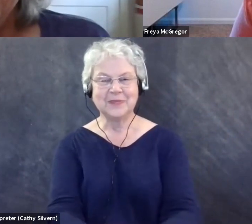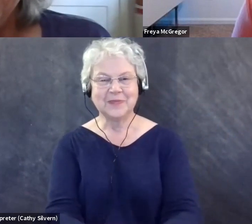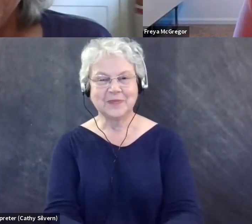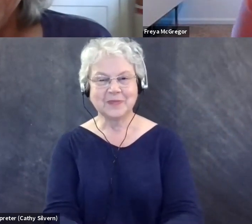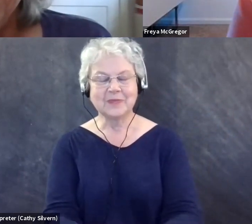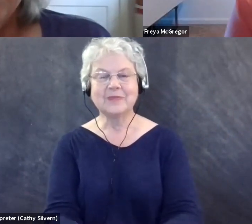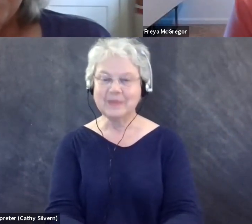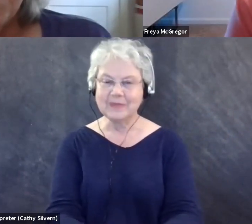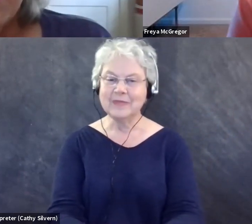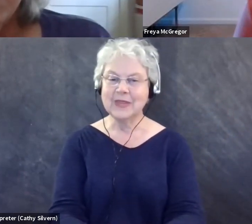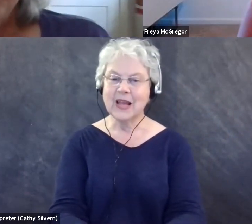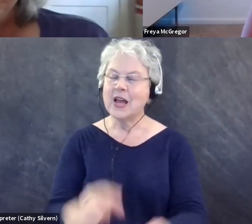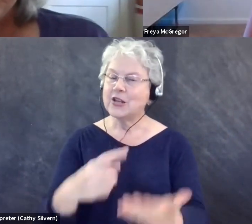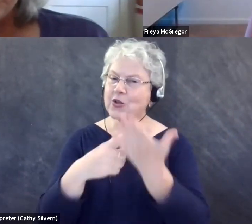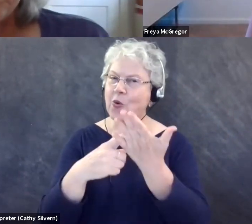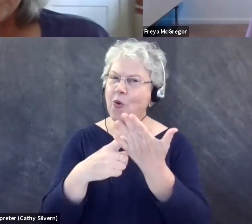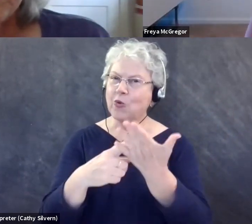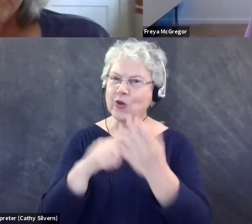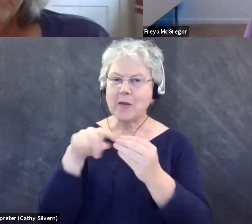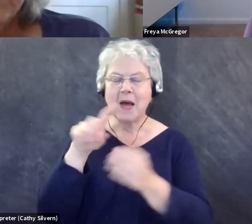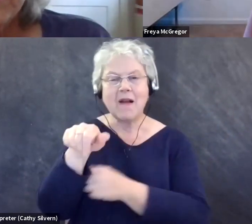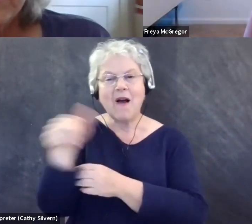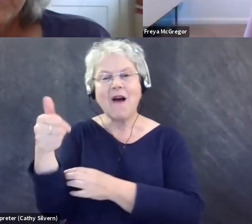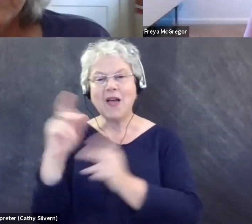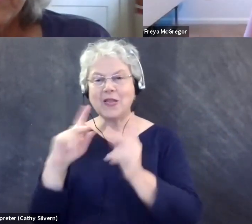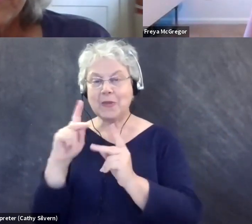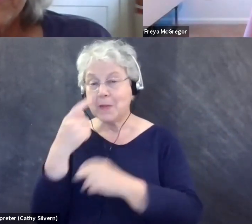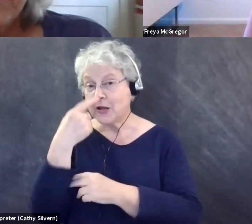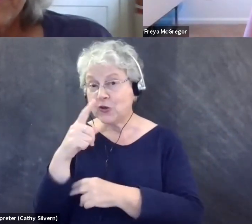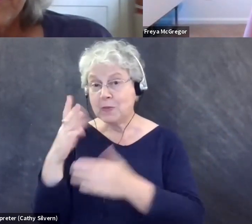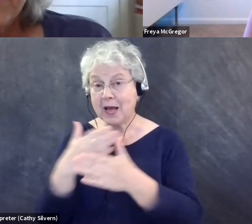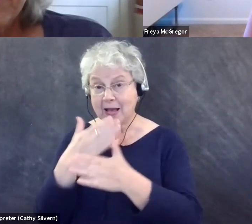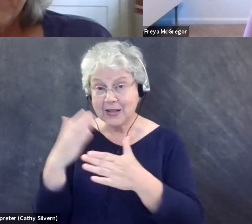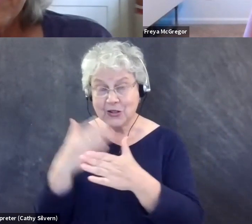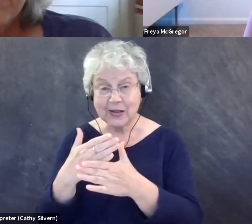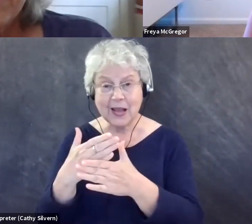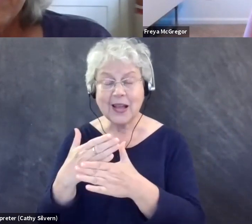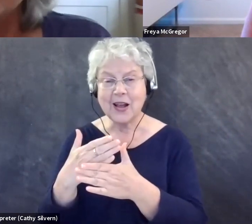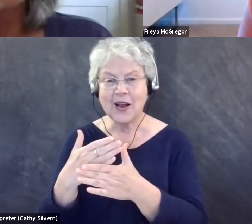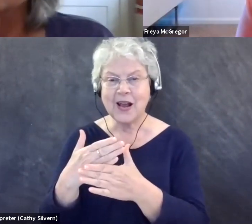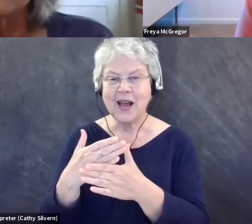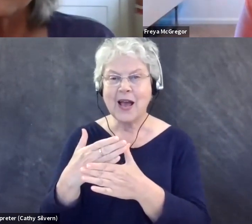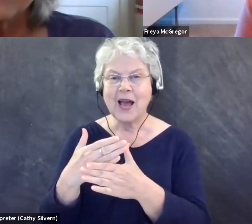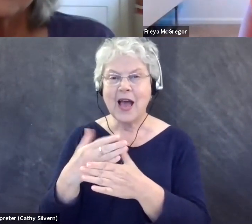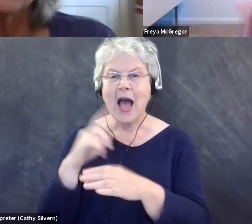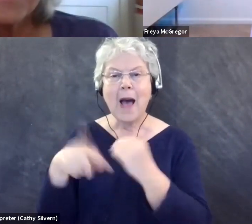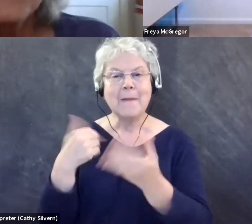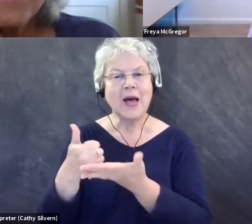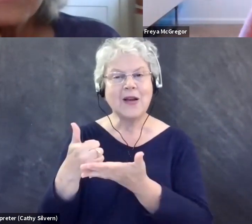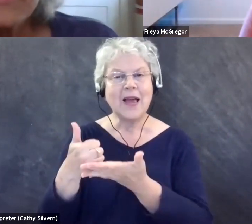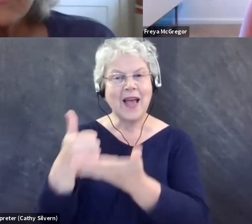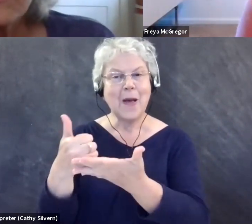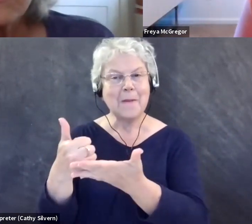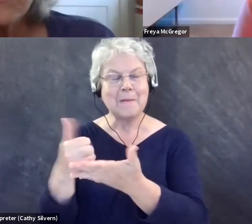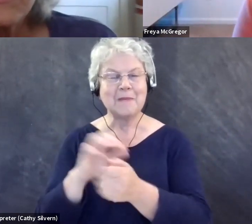So speaking of other people, I was wondering if you might share a little bit about help. And so I know a lot of